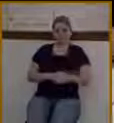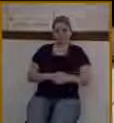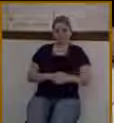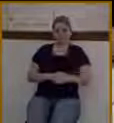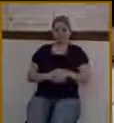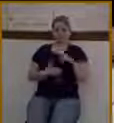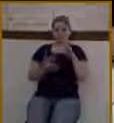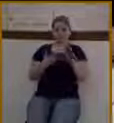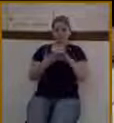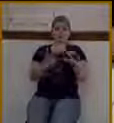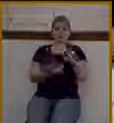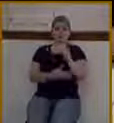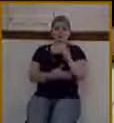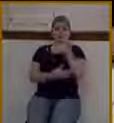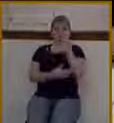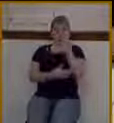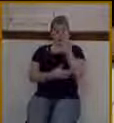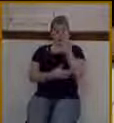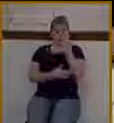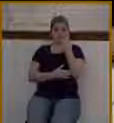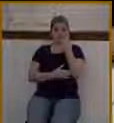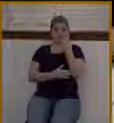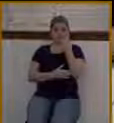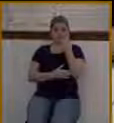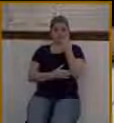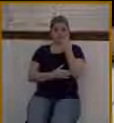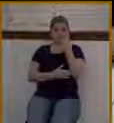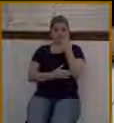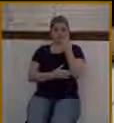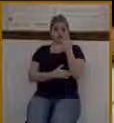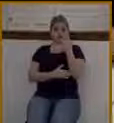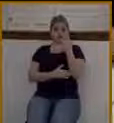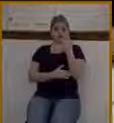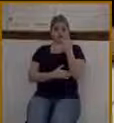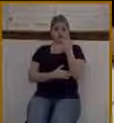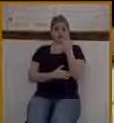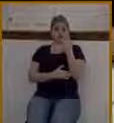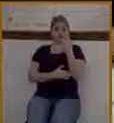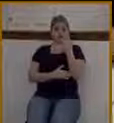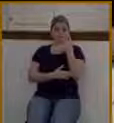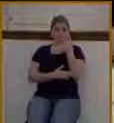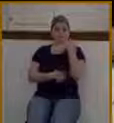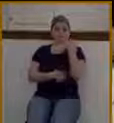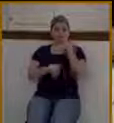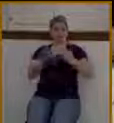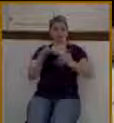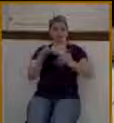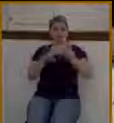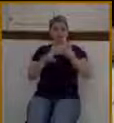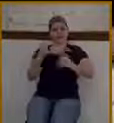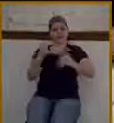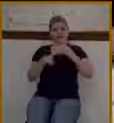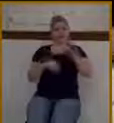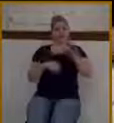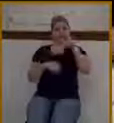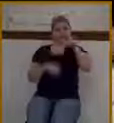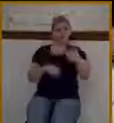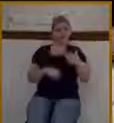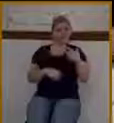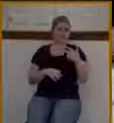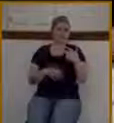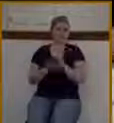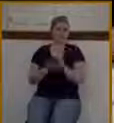Chapter 11 begins the last third of the Gospel of Mark. From this chapter until chapter